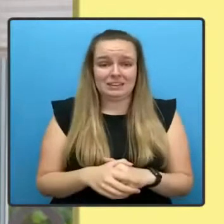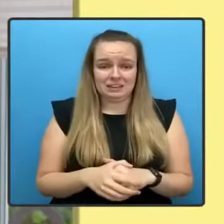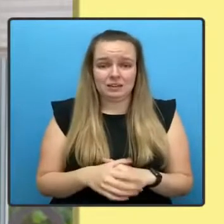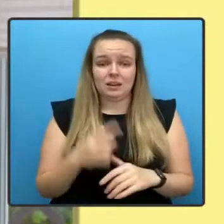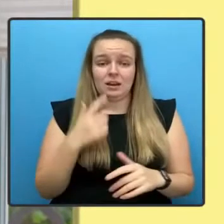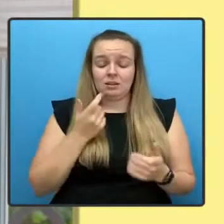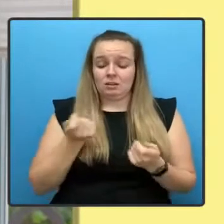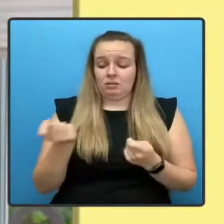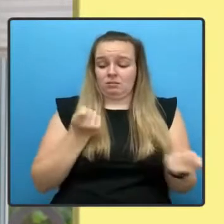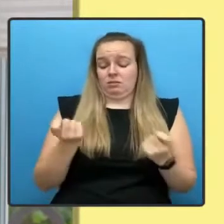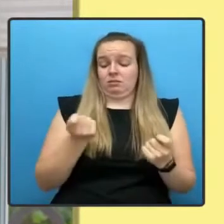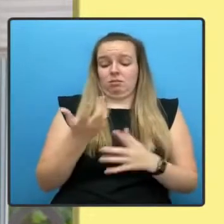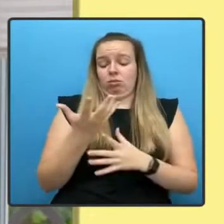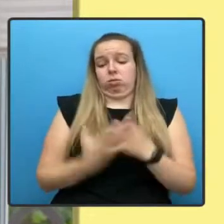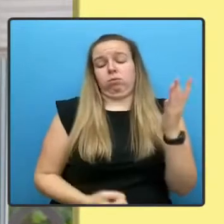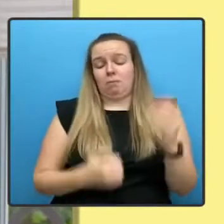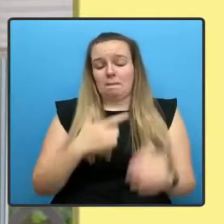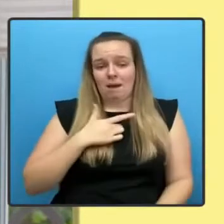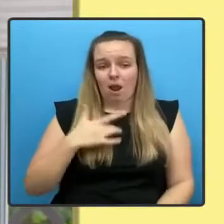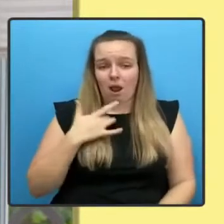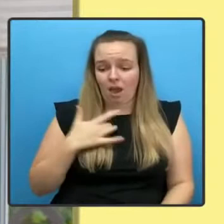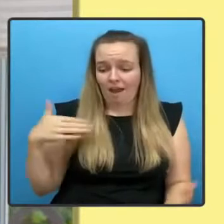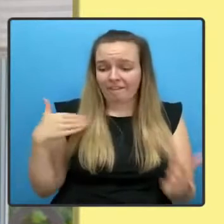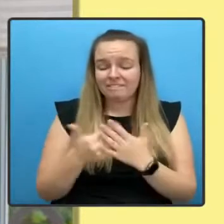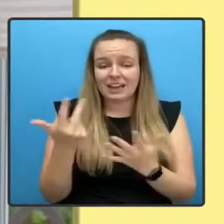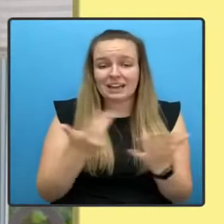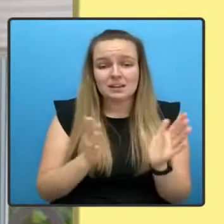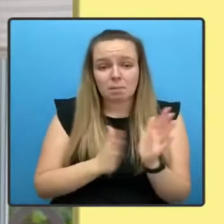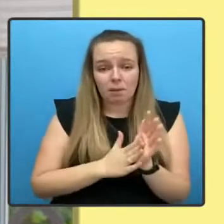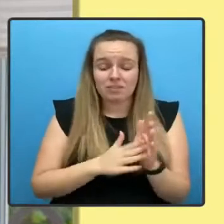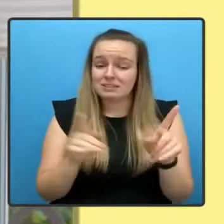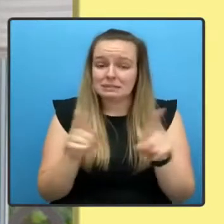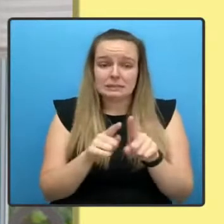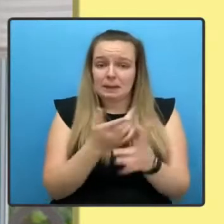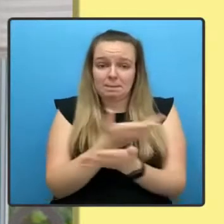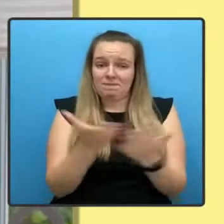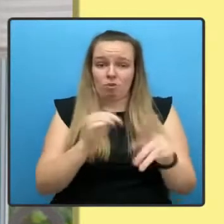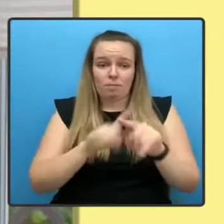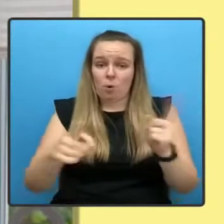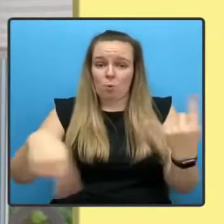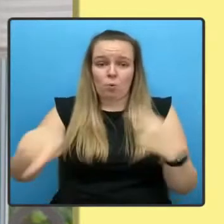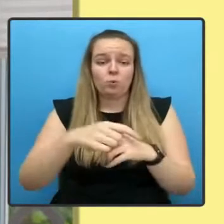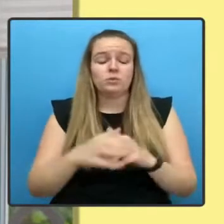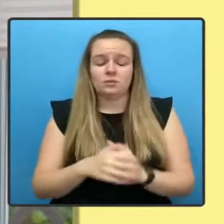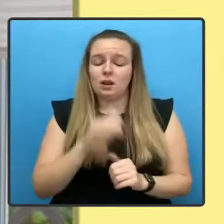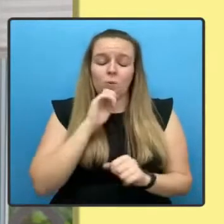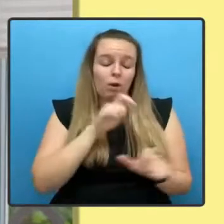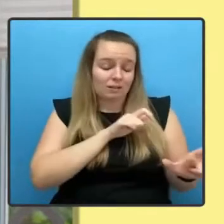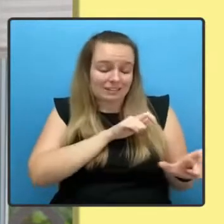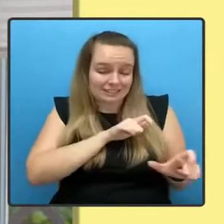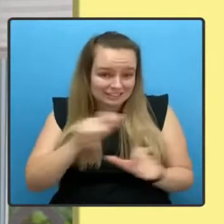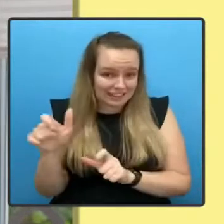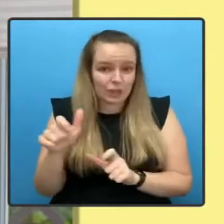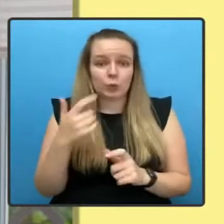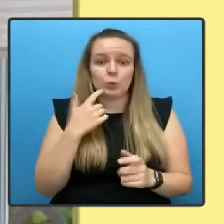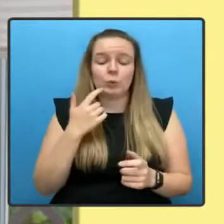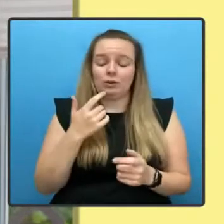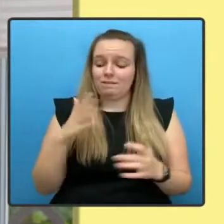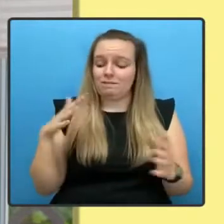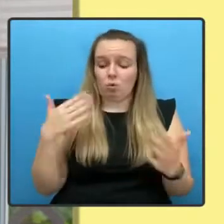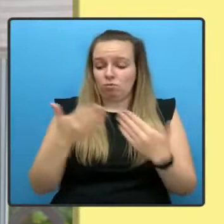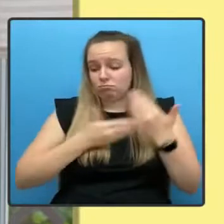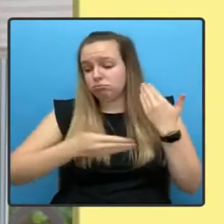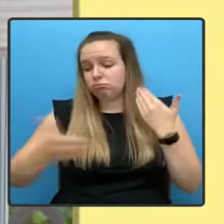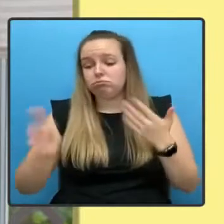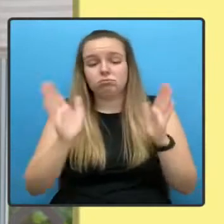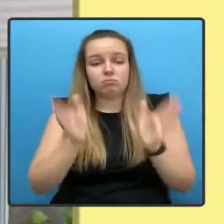18 months, as it has done for most of us. It will continue to do so for as long as necessary. Earlier